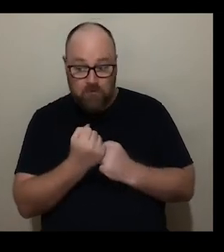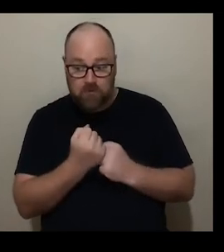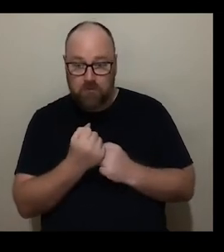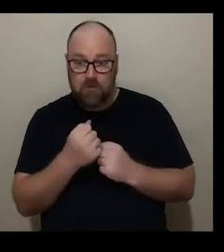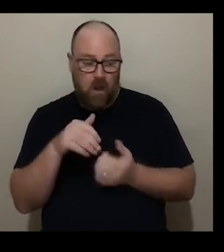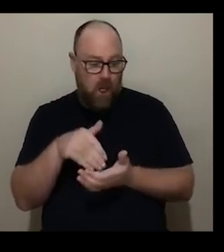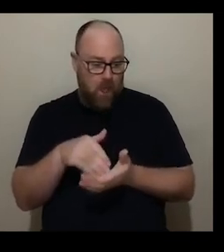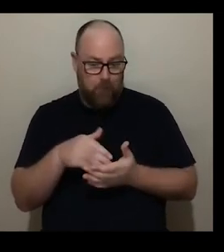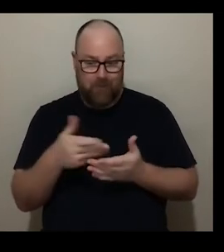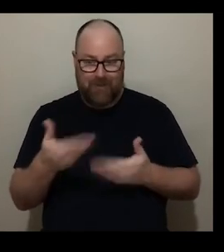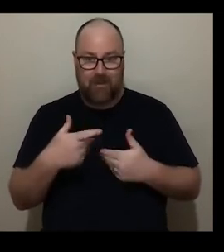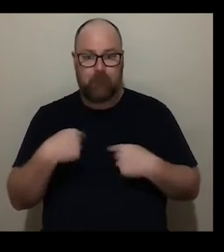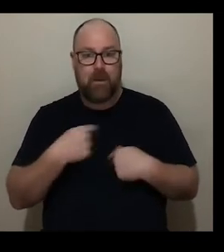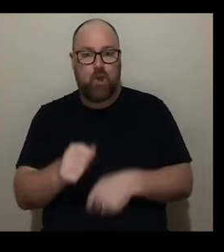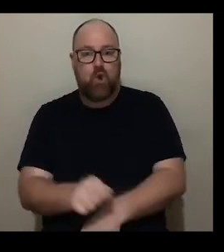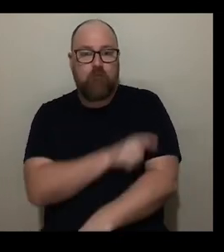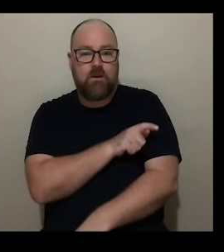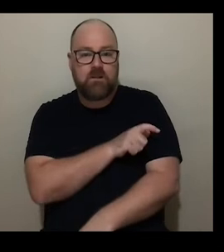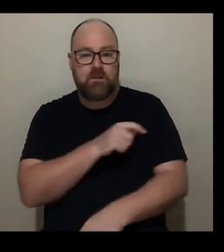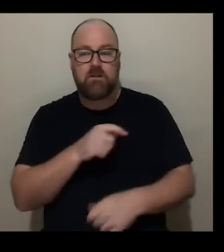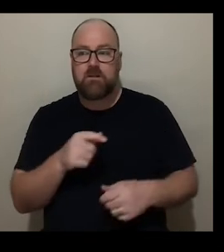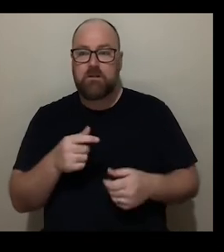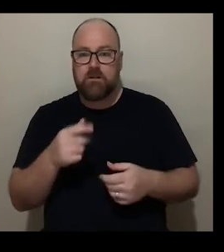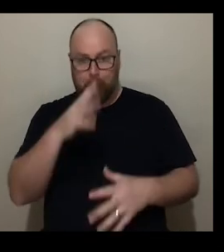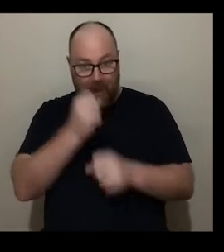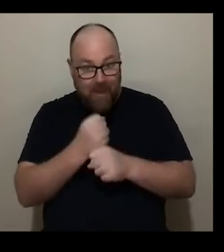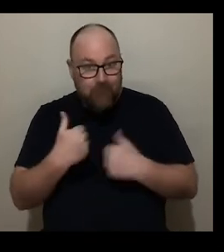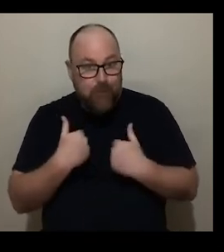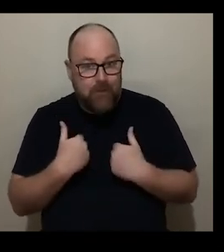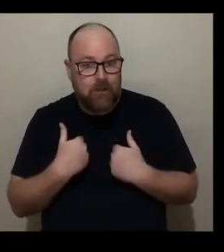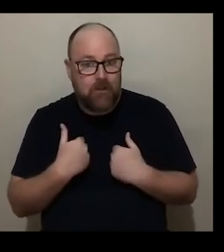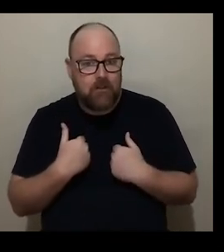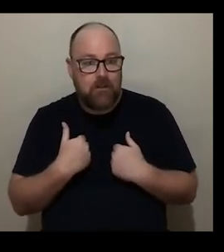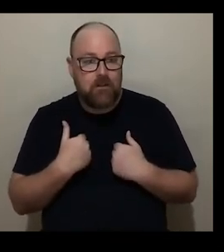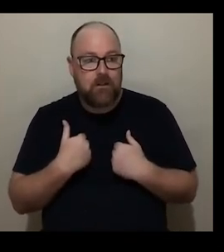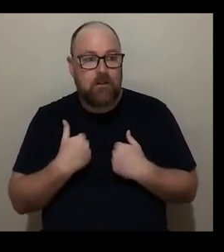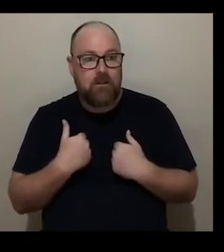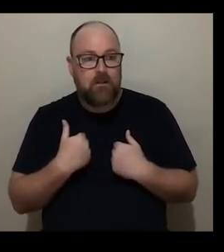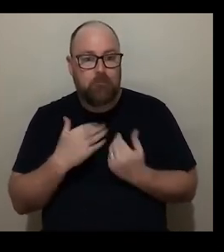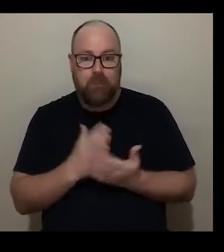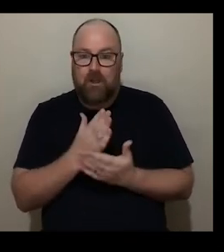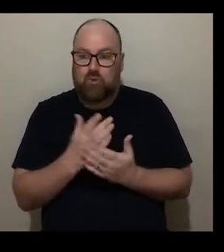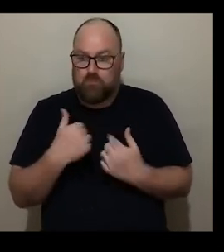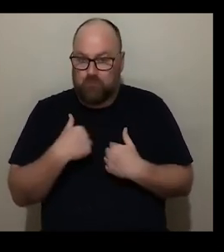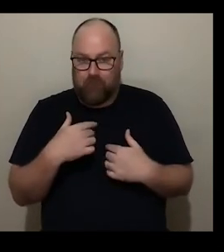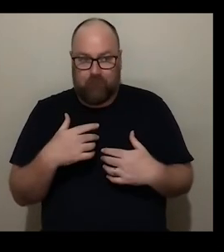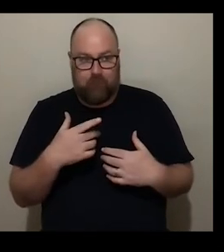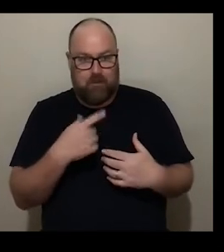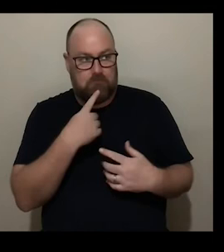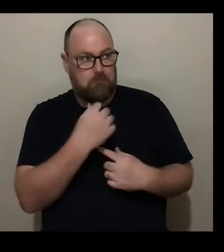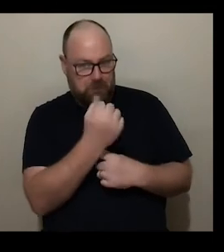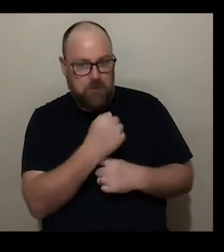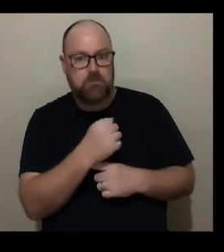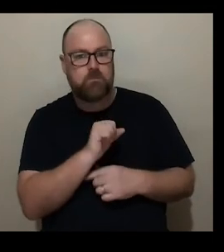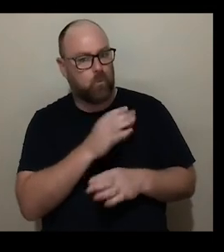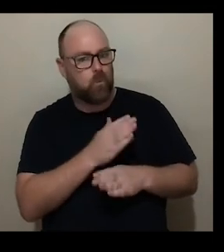i think the confidence the belief and and the reassurance to say as i was saying yeah your work um